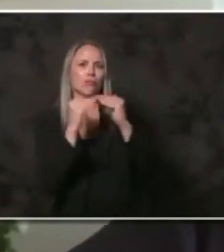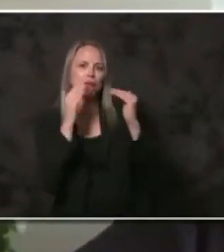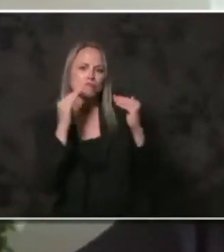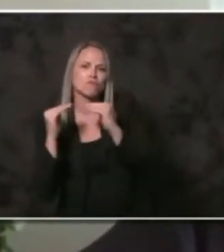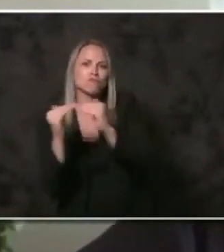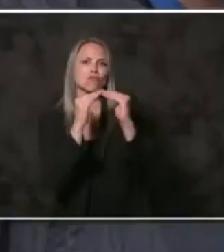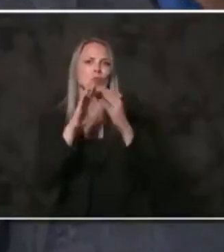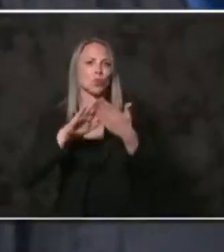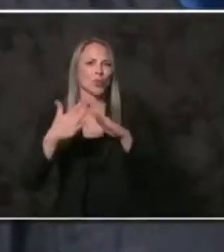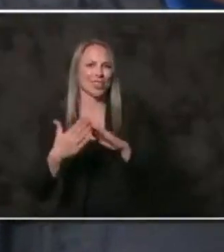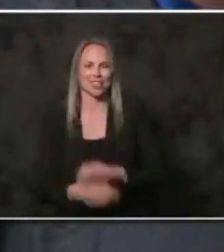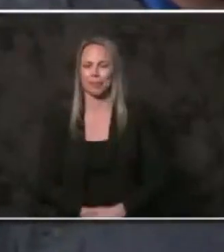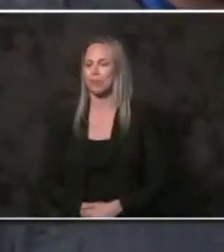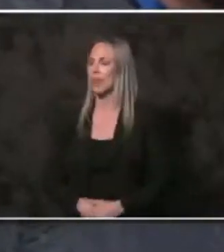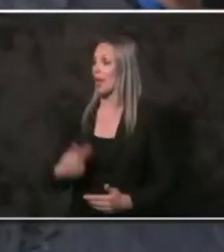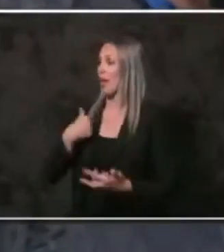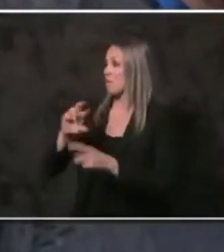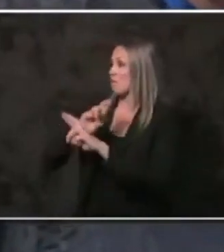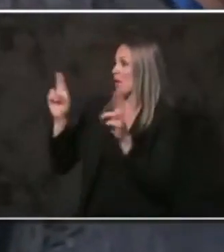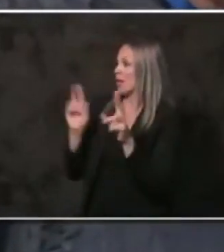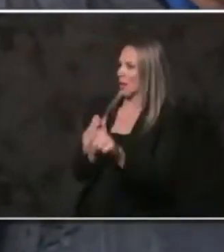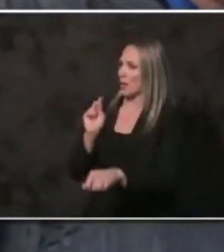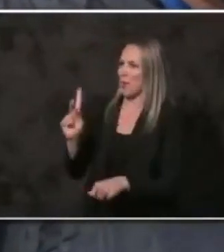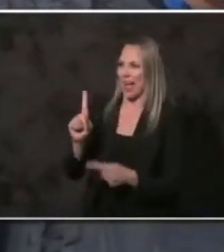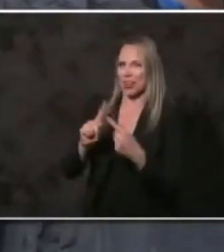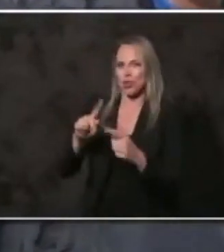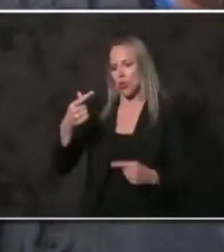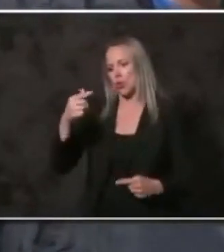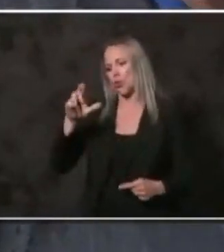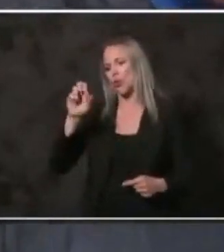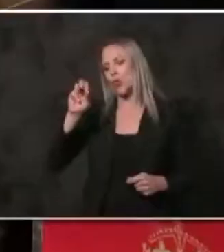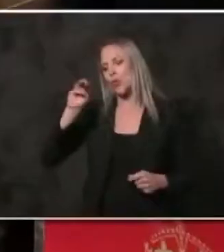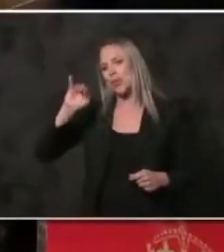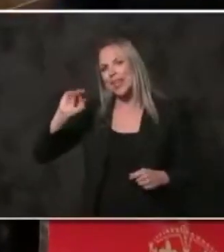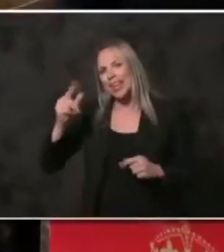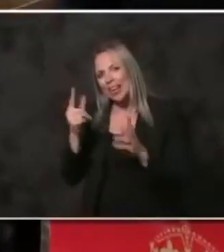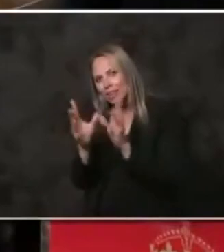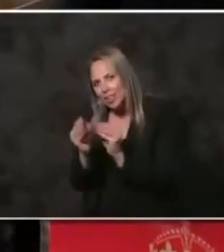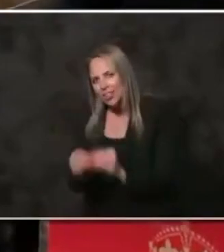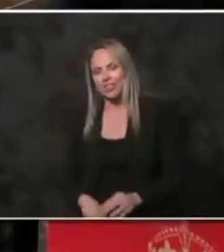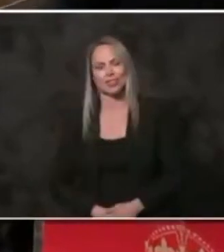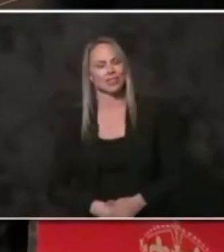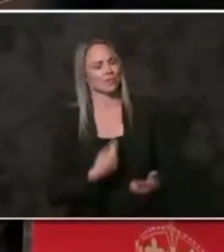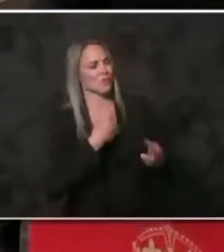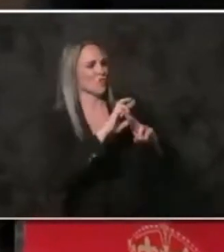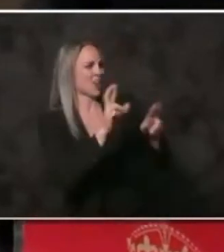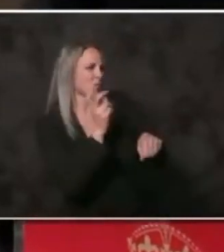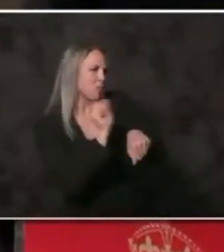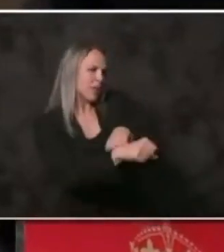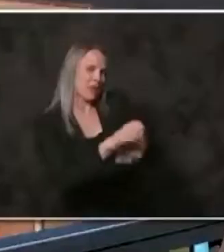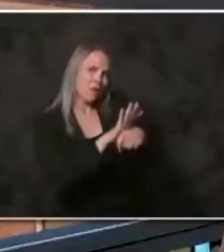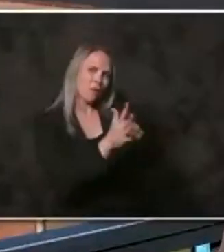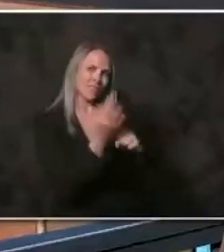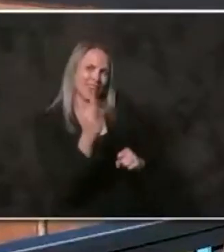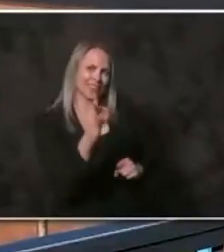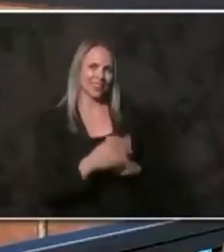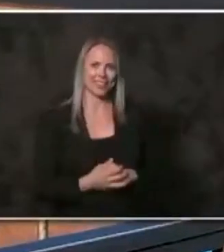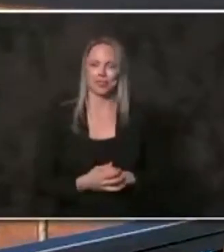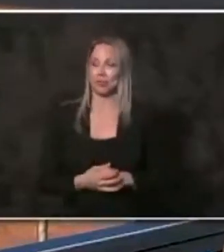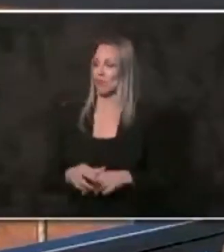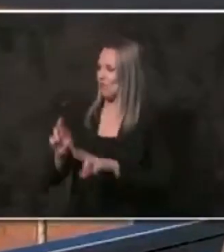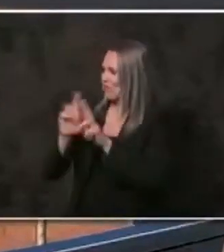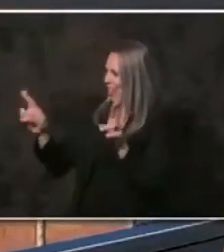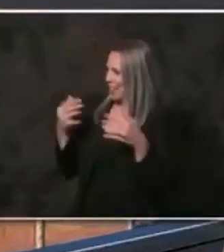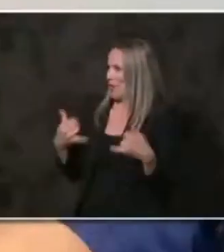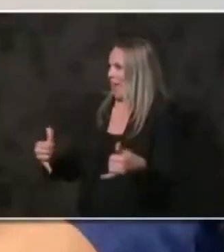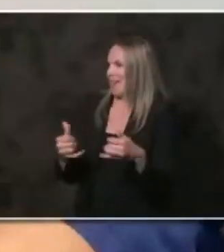communities. I'm ready to go back to grooming conventions. We're ready to be COVID-19. Ready to